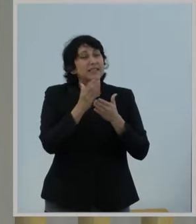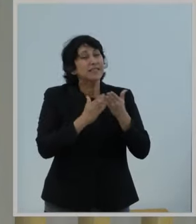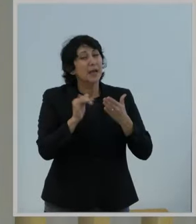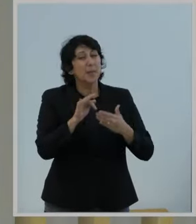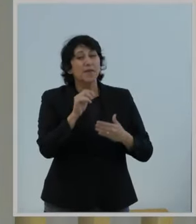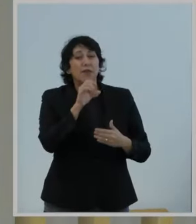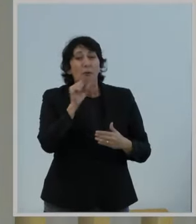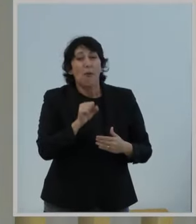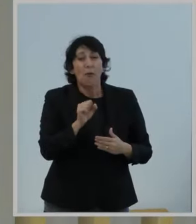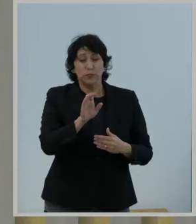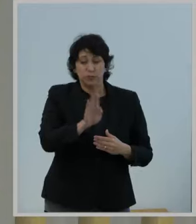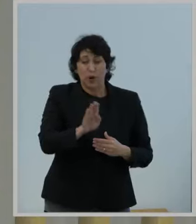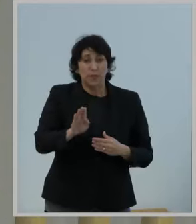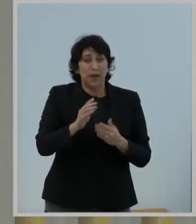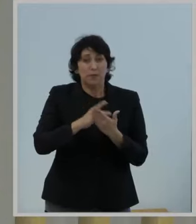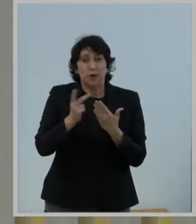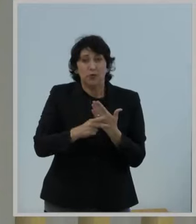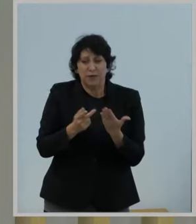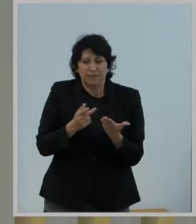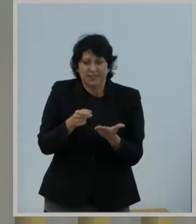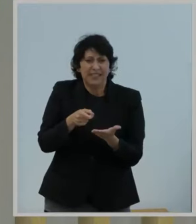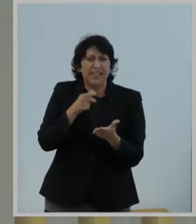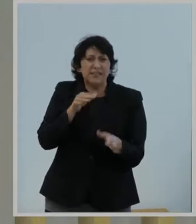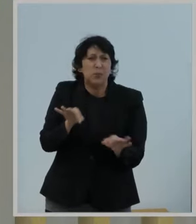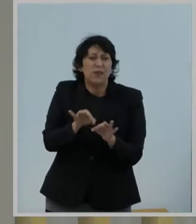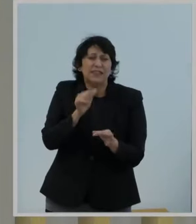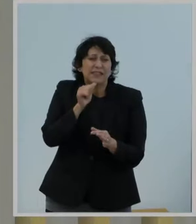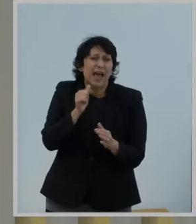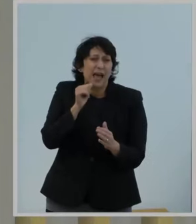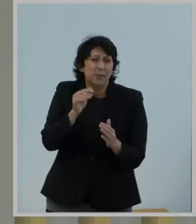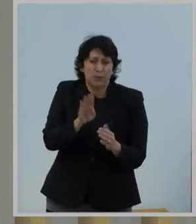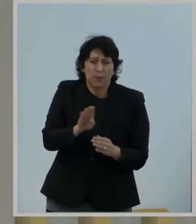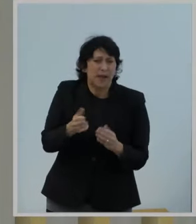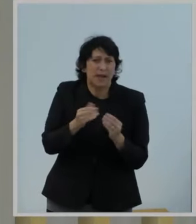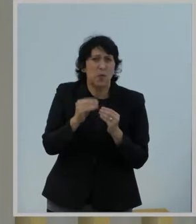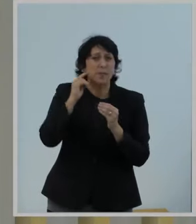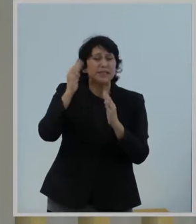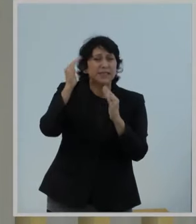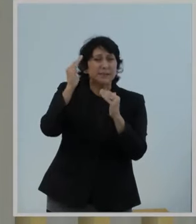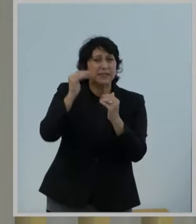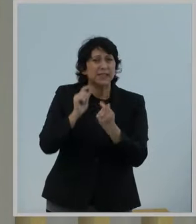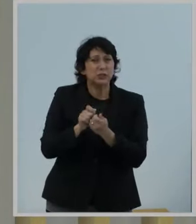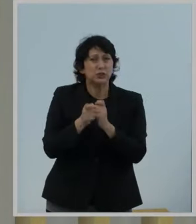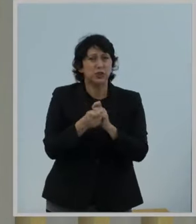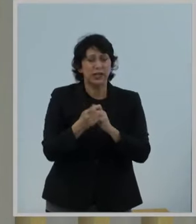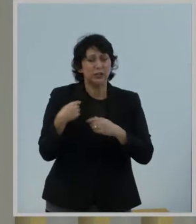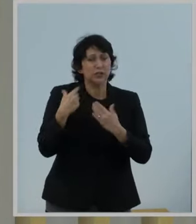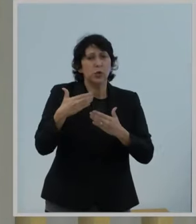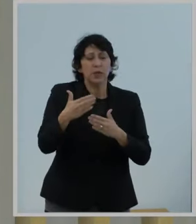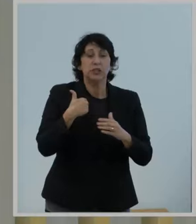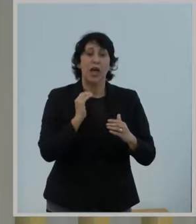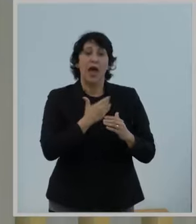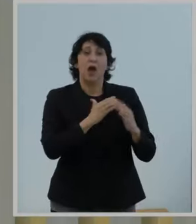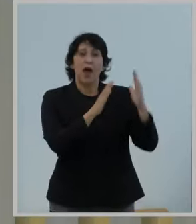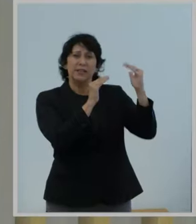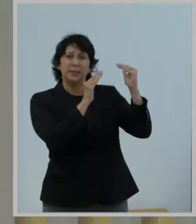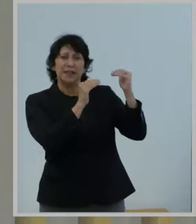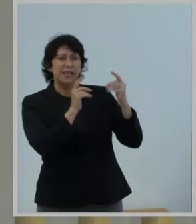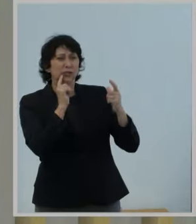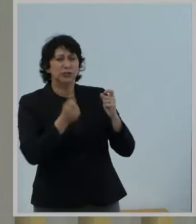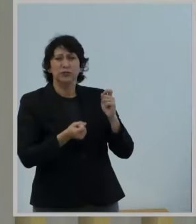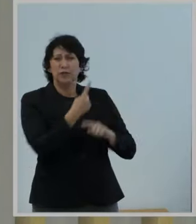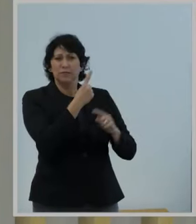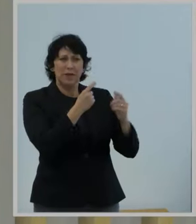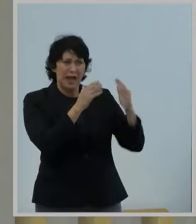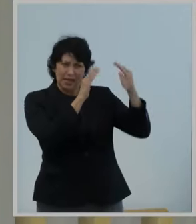our old broadband programs don't even count as broadband anymore because expectations have changed so rapidly. Our expectations are way up. We should keep